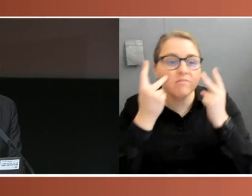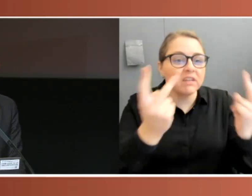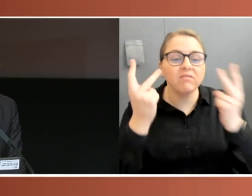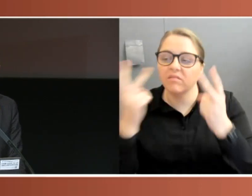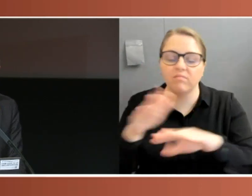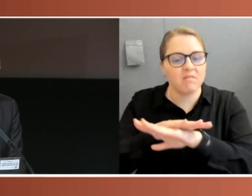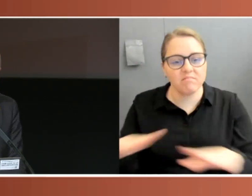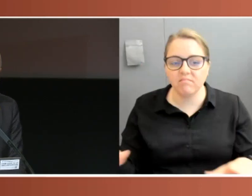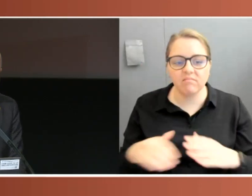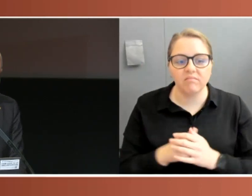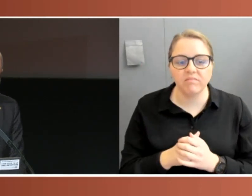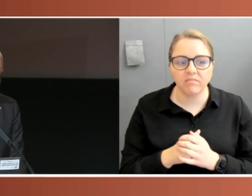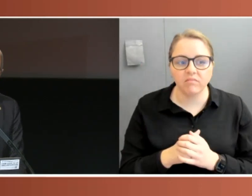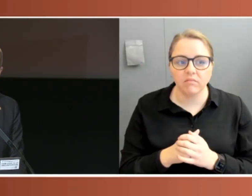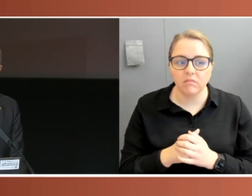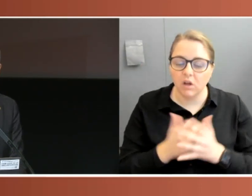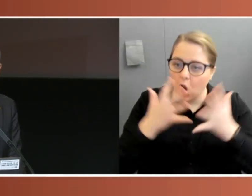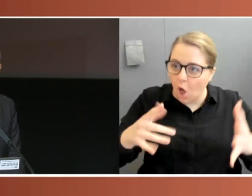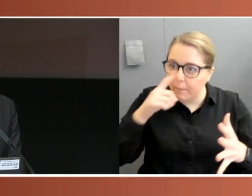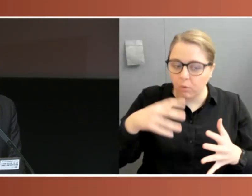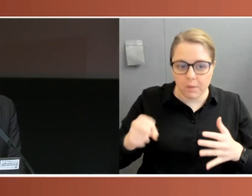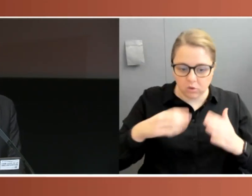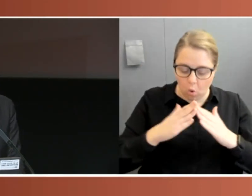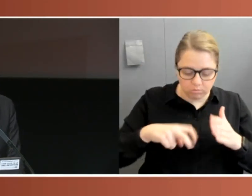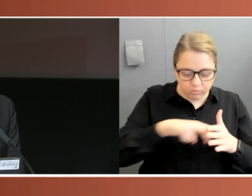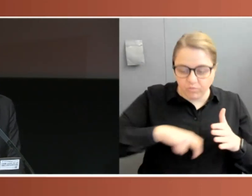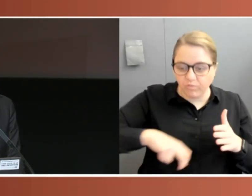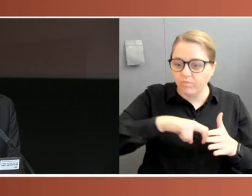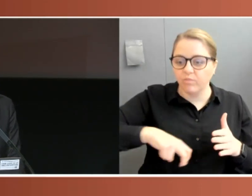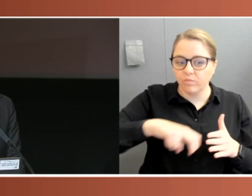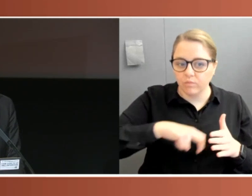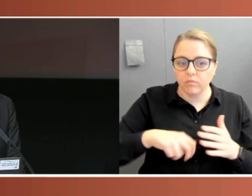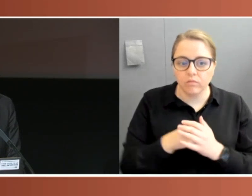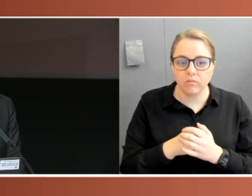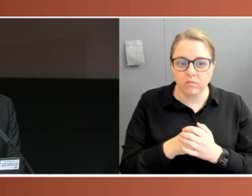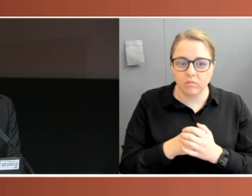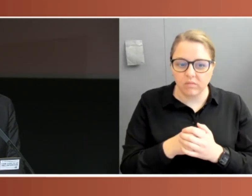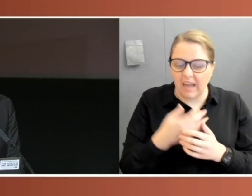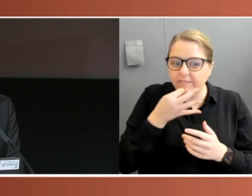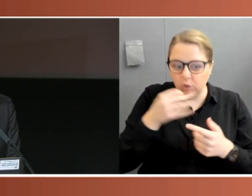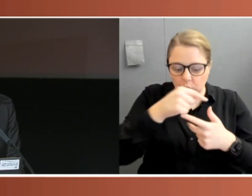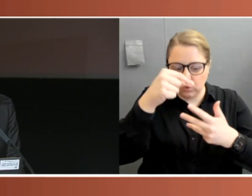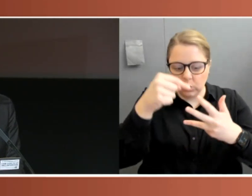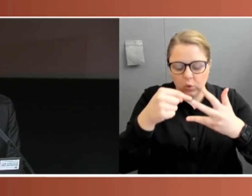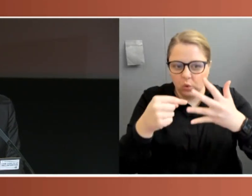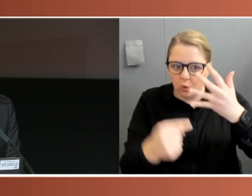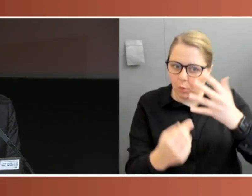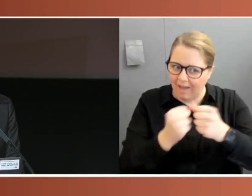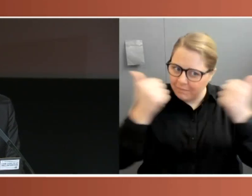to their homes. And they were just a few of the many, many measures that were brought into place during this period.